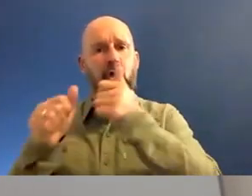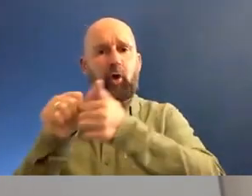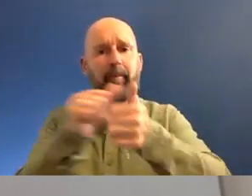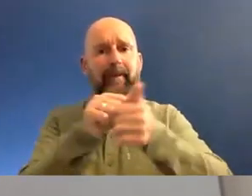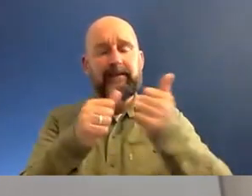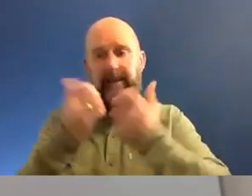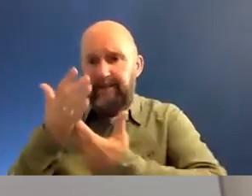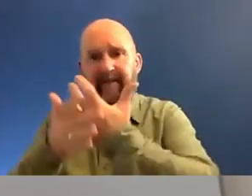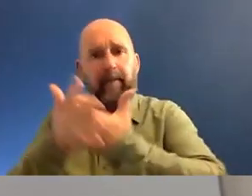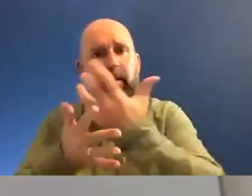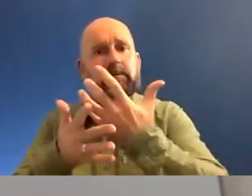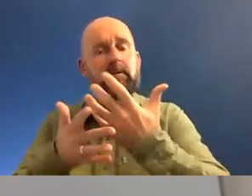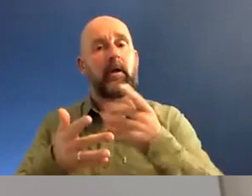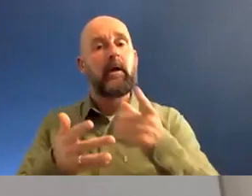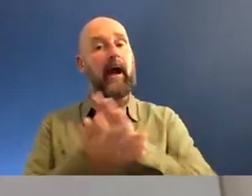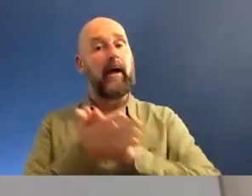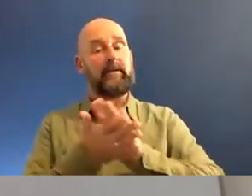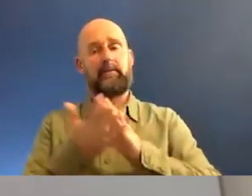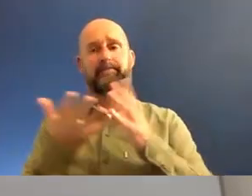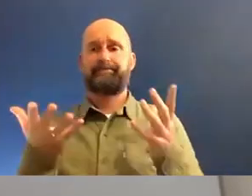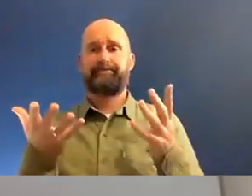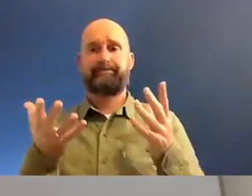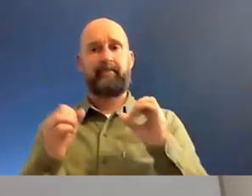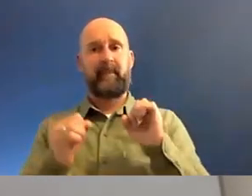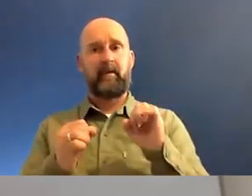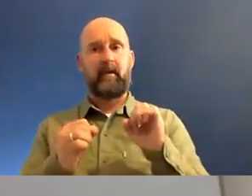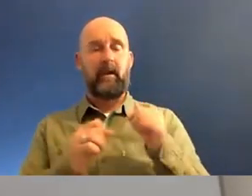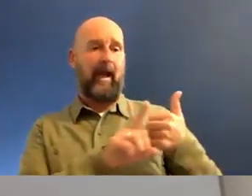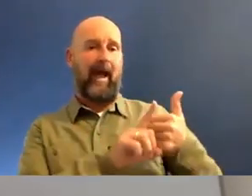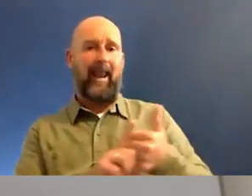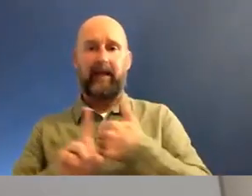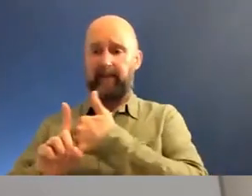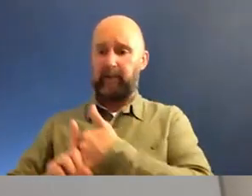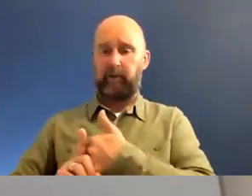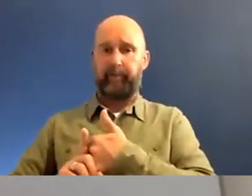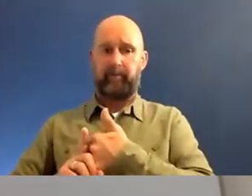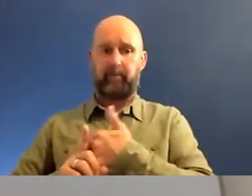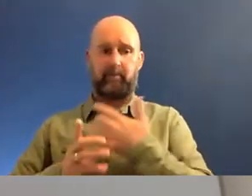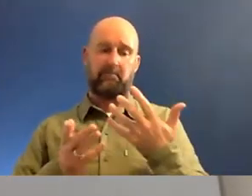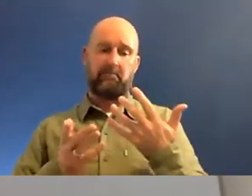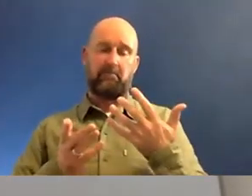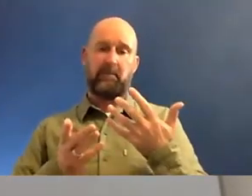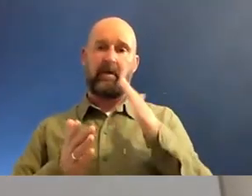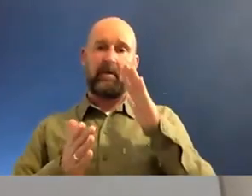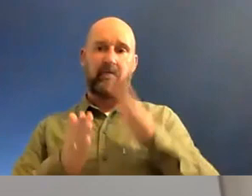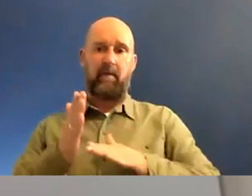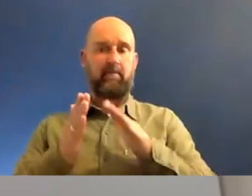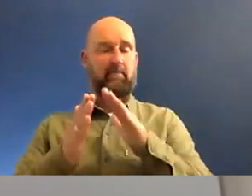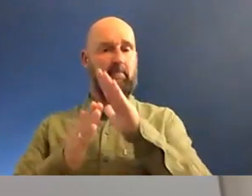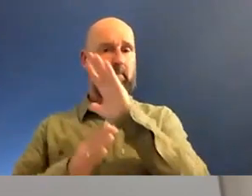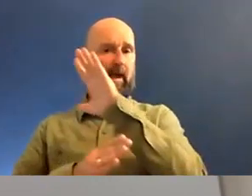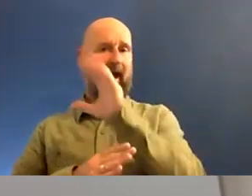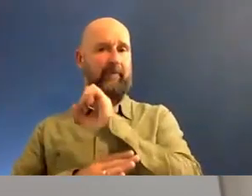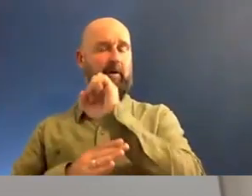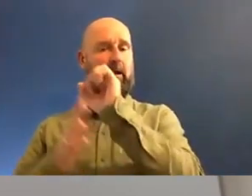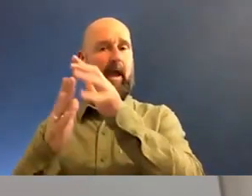development. I just mean that the allyship that we've seen from the African-American community, for example,